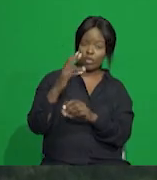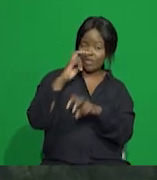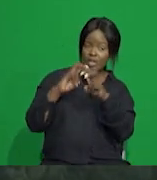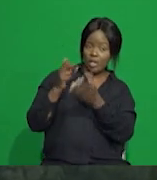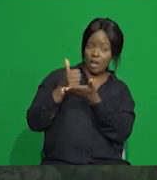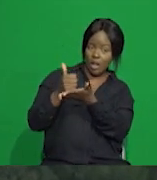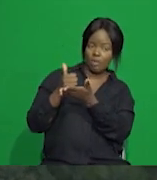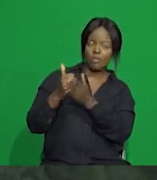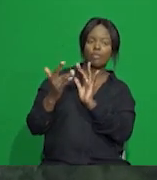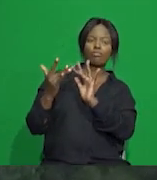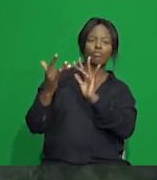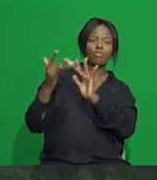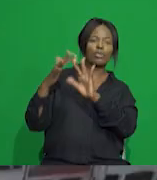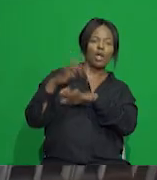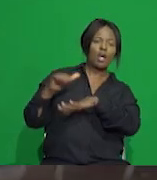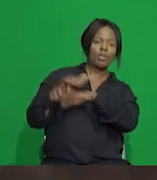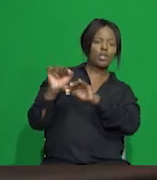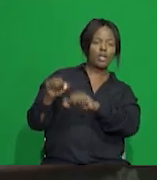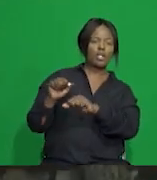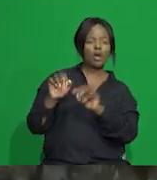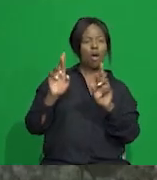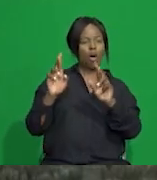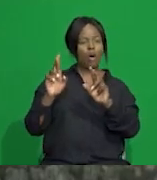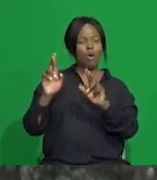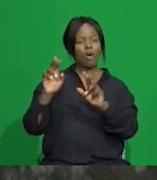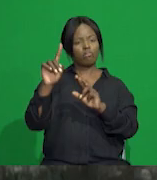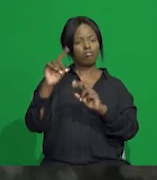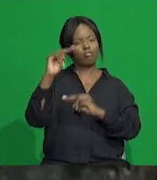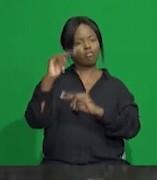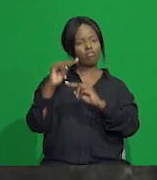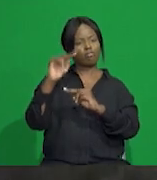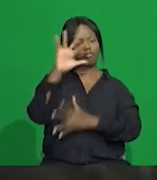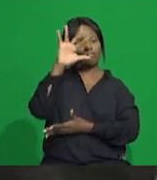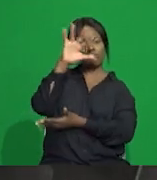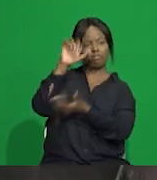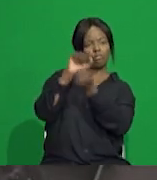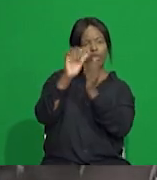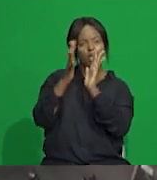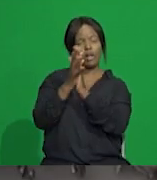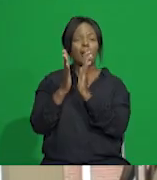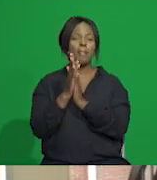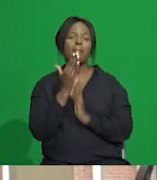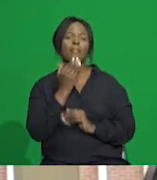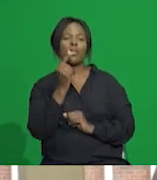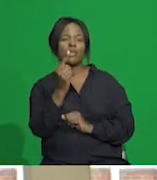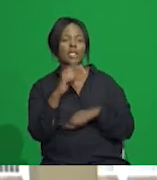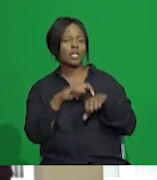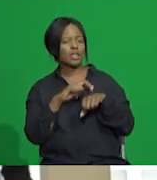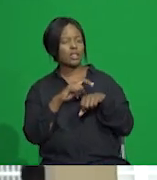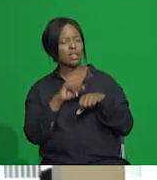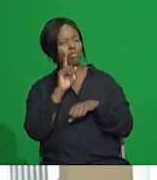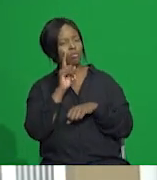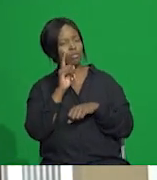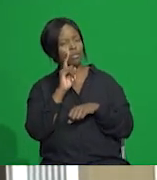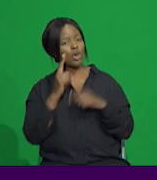this gives you a brief overview of what UTEL can offer. Please do take the time to visit our facilities. We are located on the first